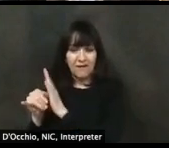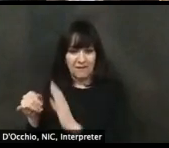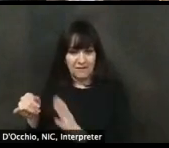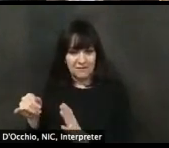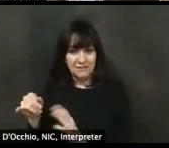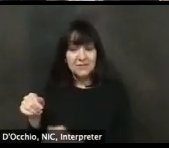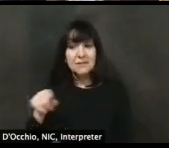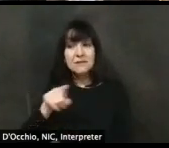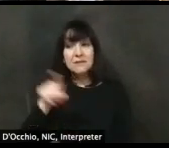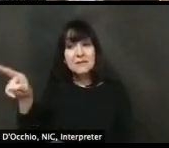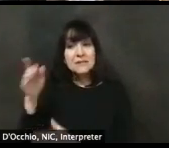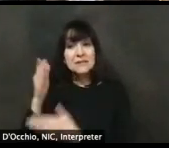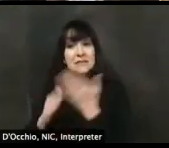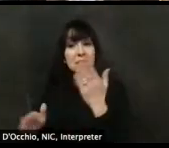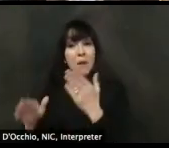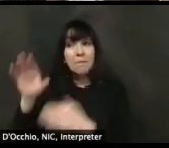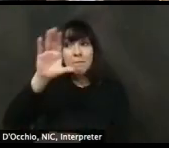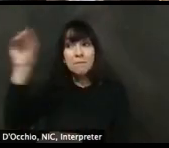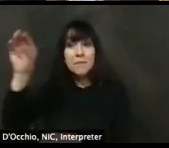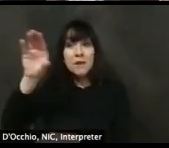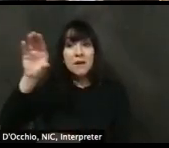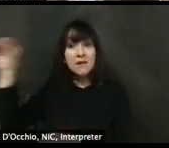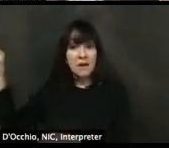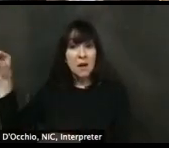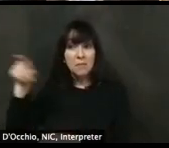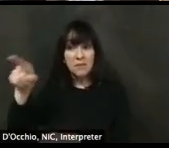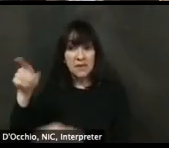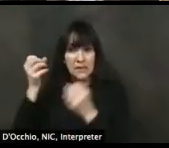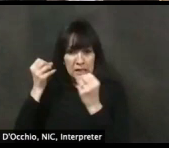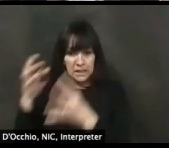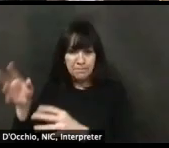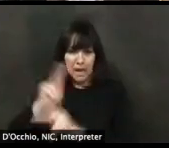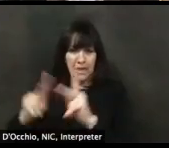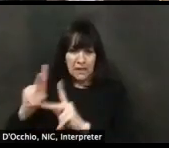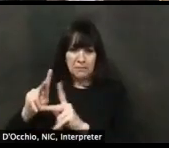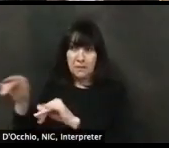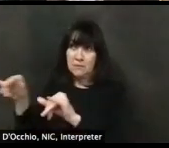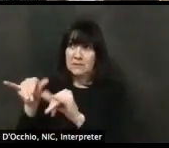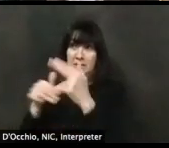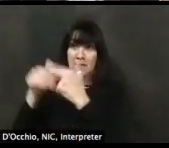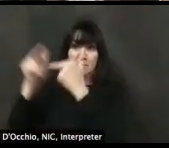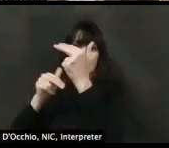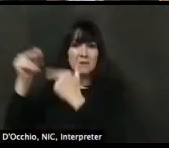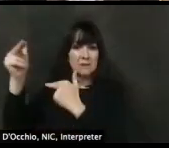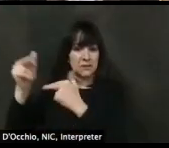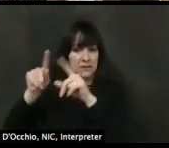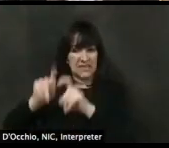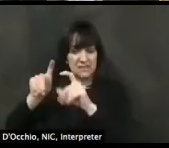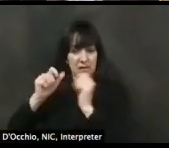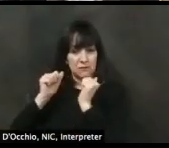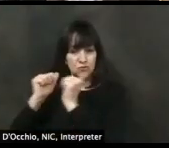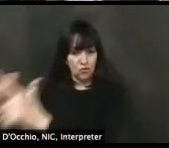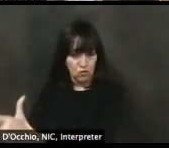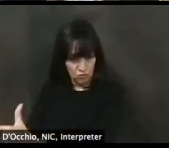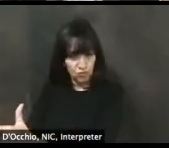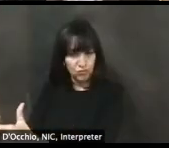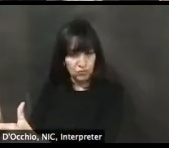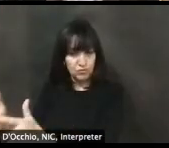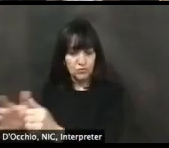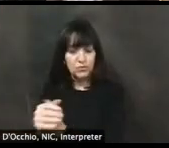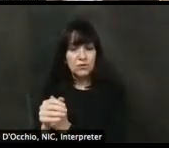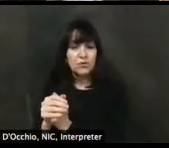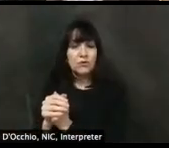and people who have been direct contacts with, with positive cases, um, to have testing option